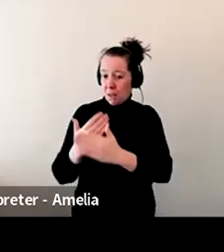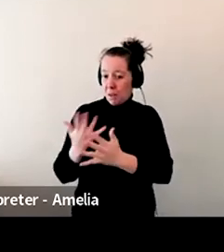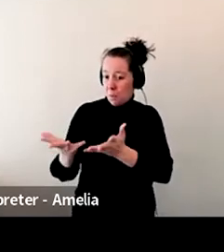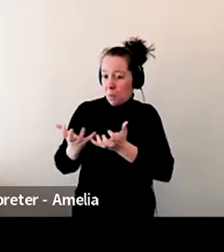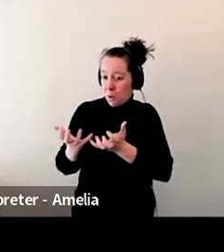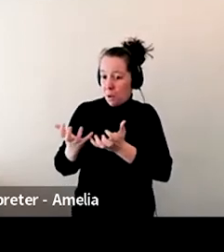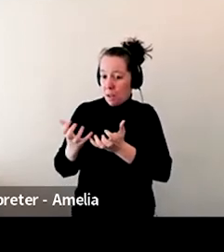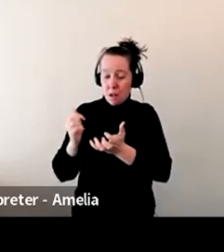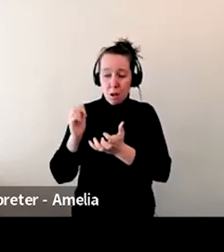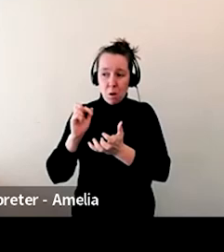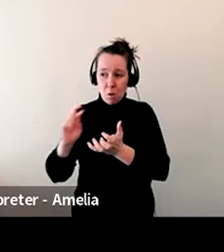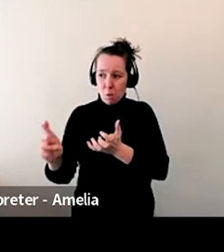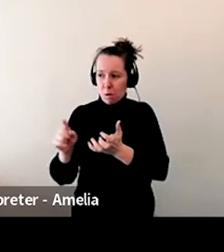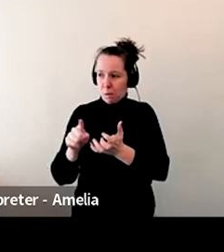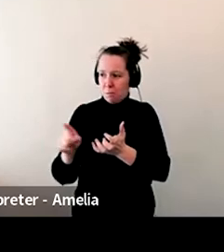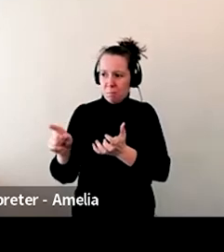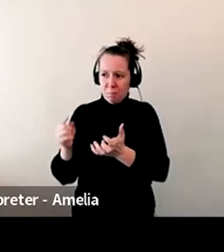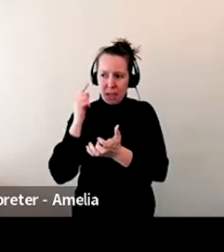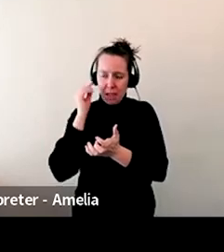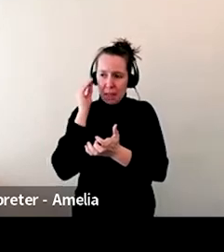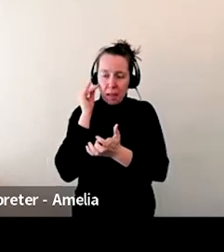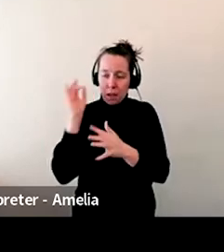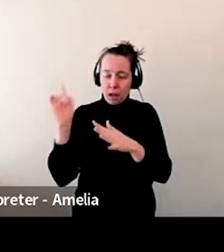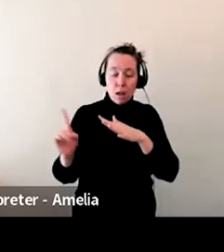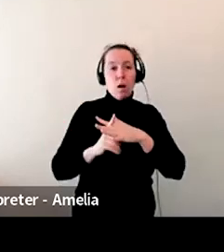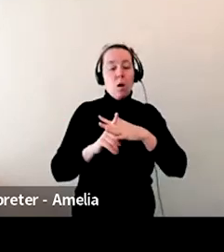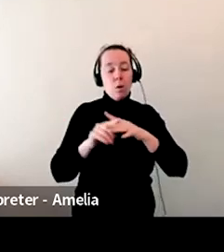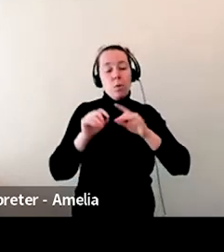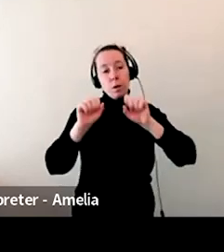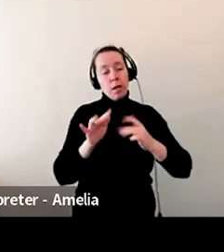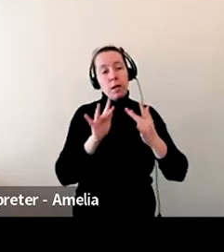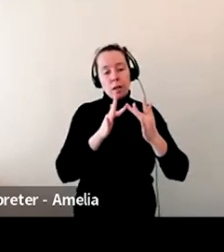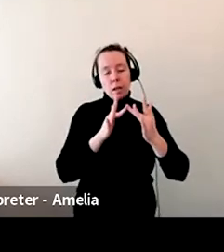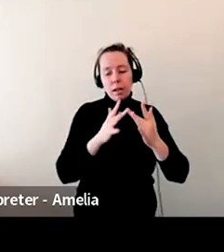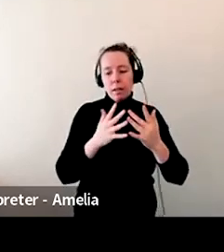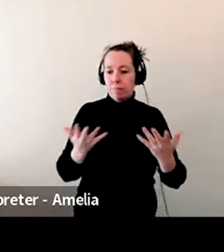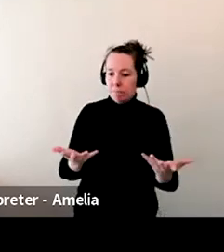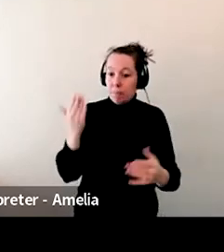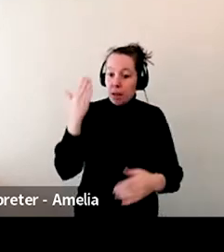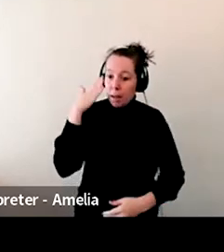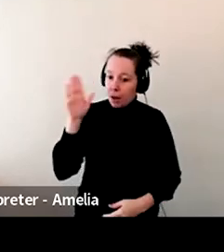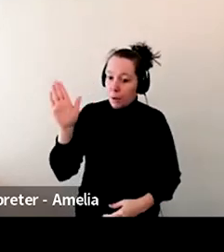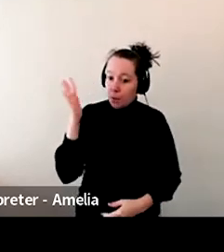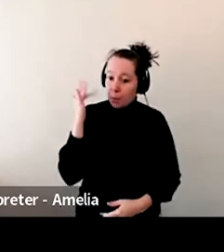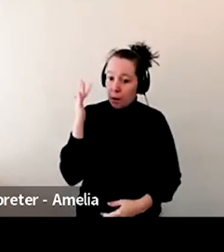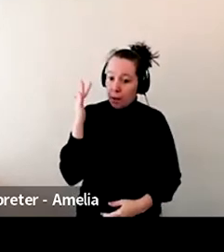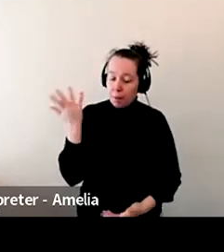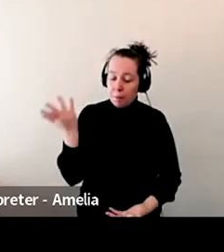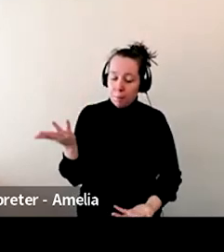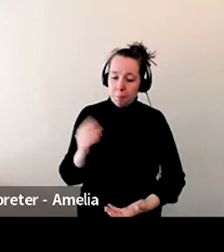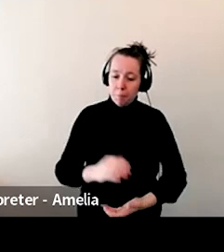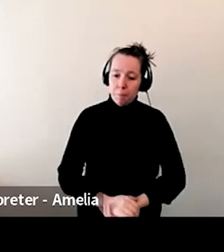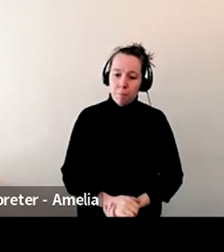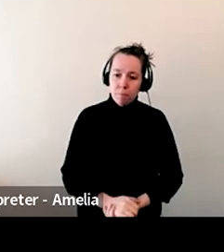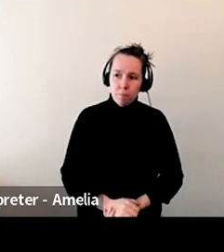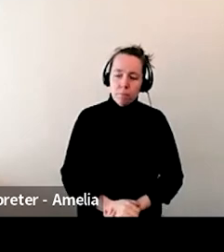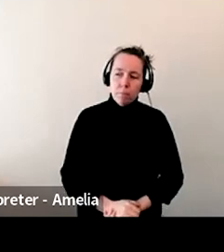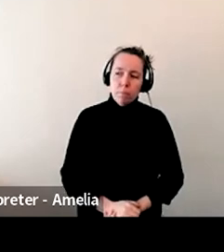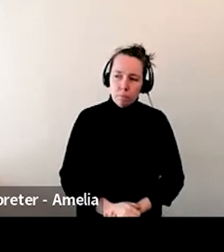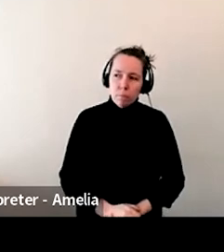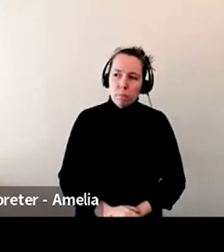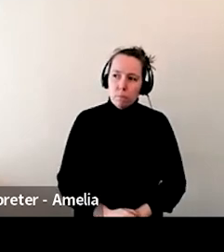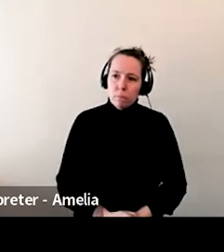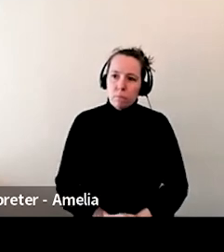do that. They don't think of, you know, that they can do that. Um, but yeah, I do notice that when,